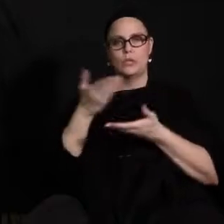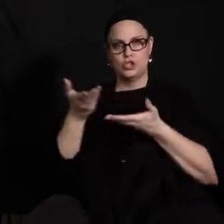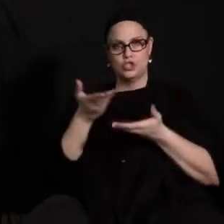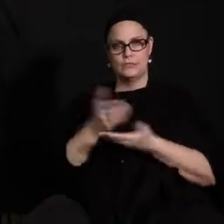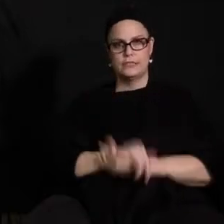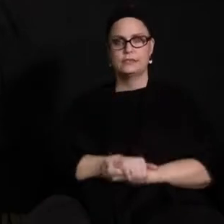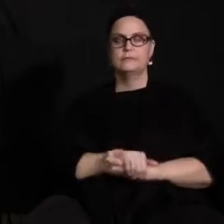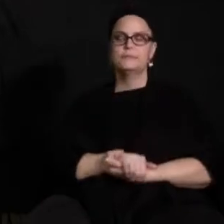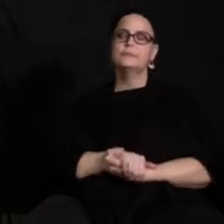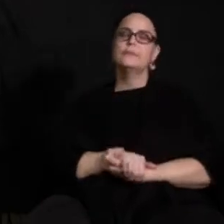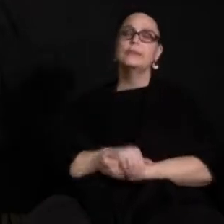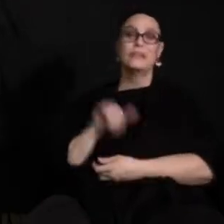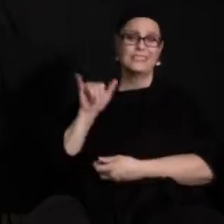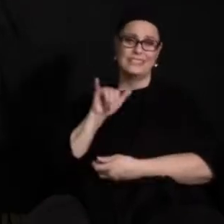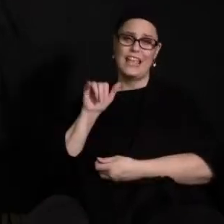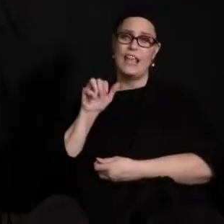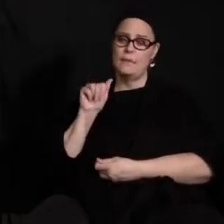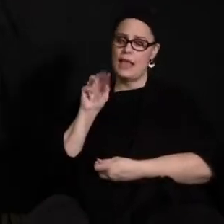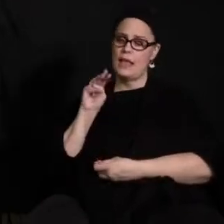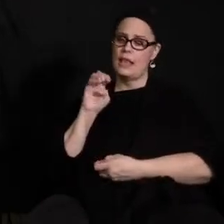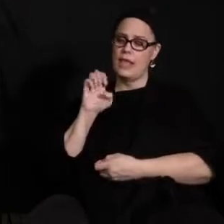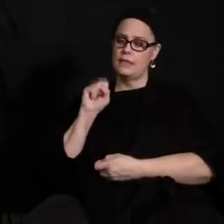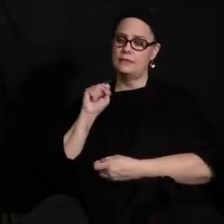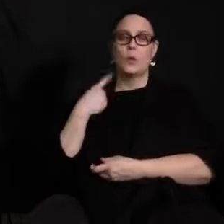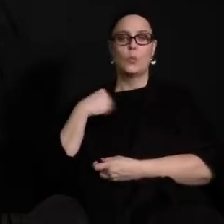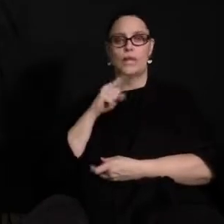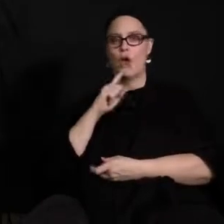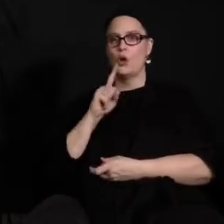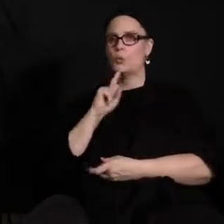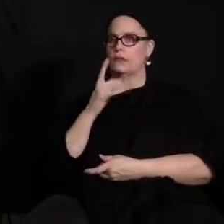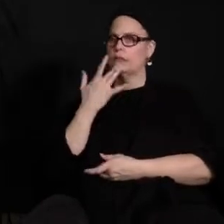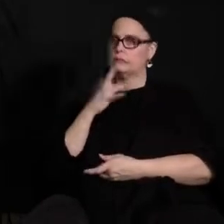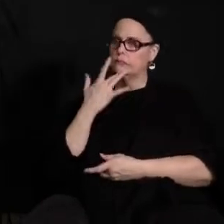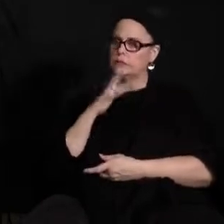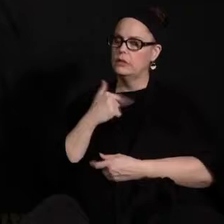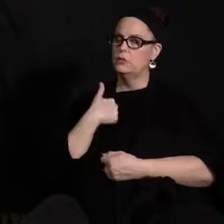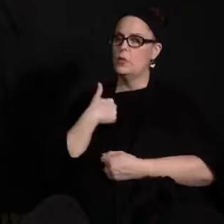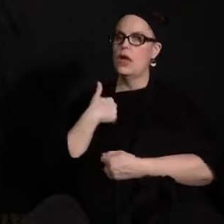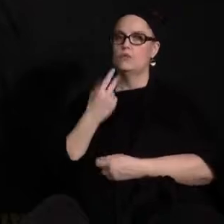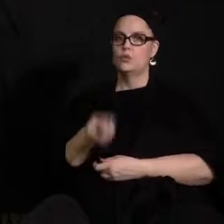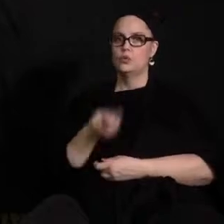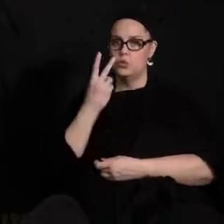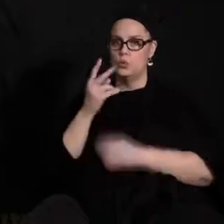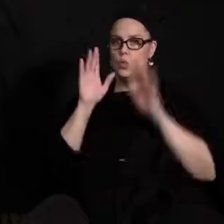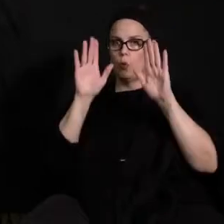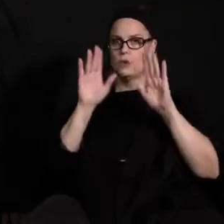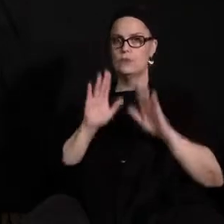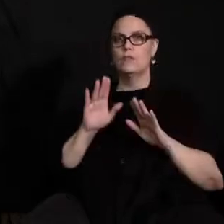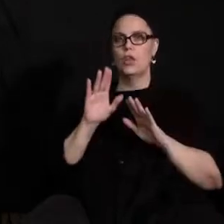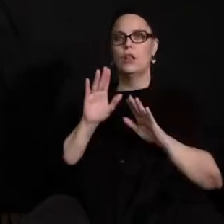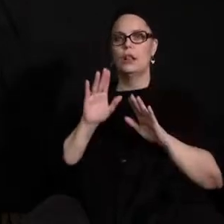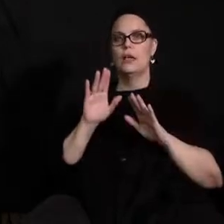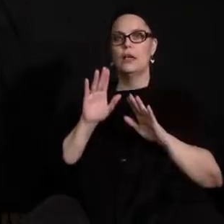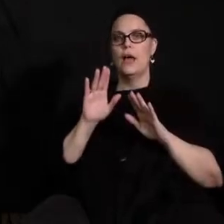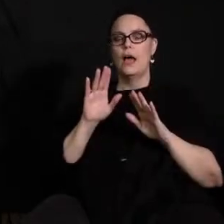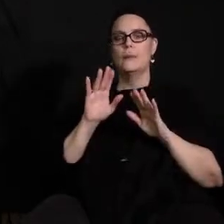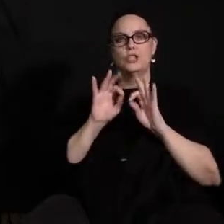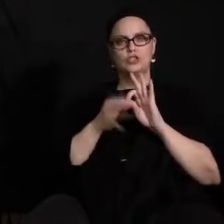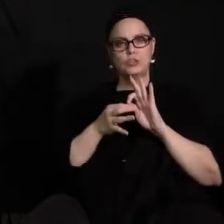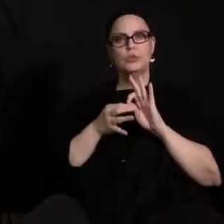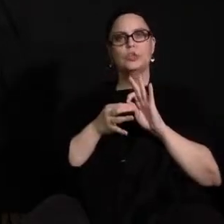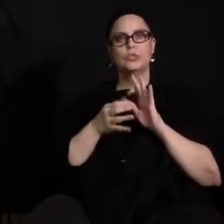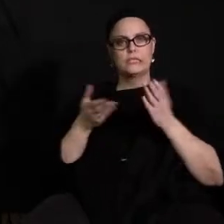same at ames um we're blessed here at this building to have two remarkable interpreters here on site and uh